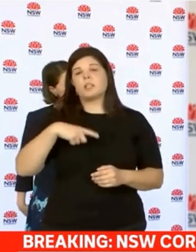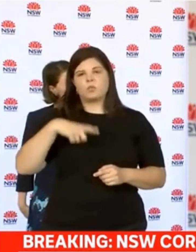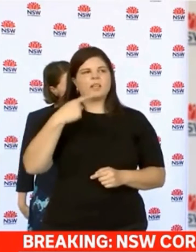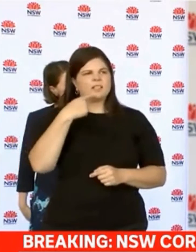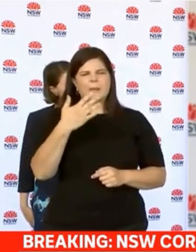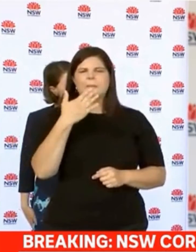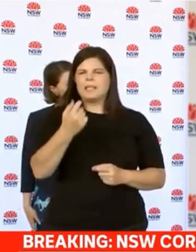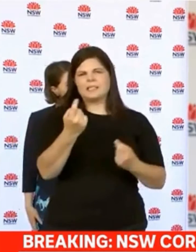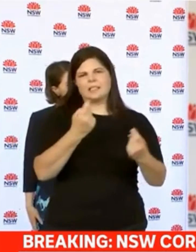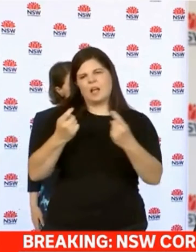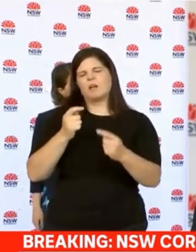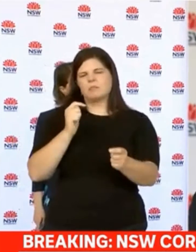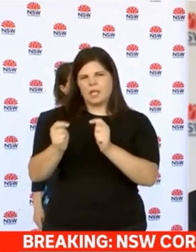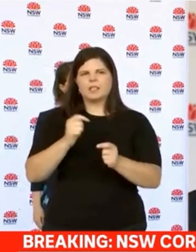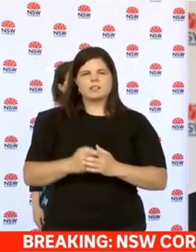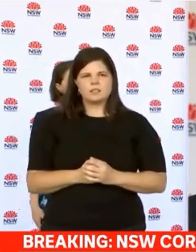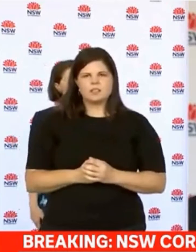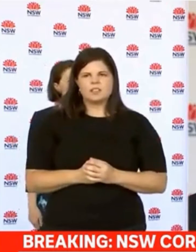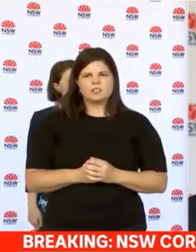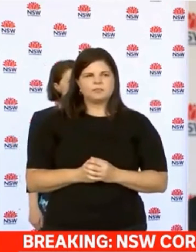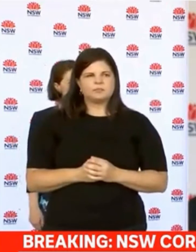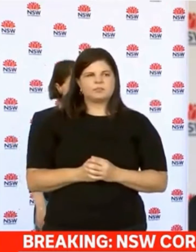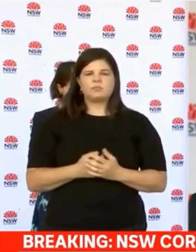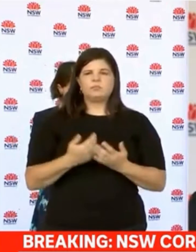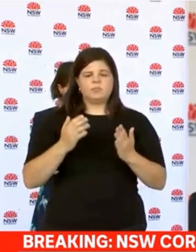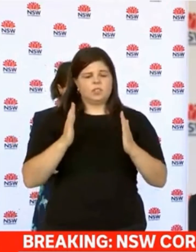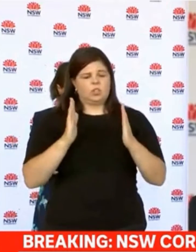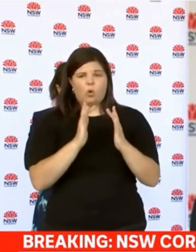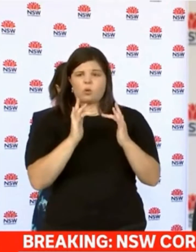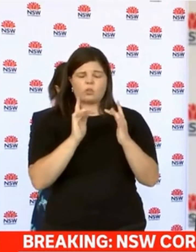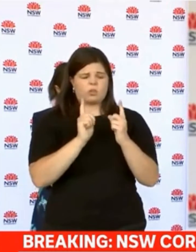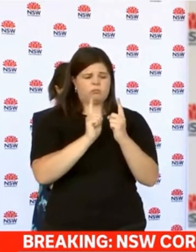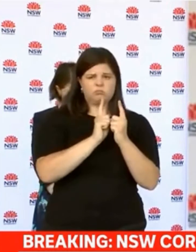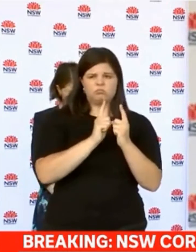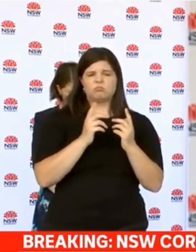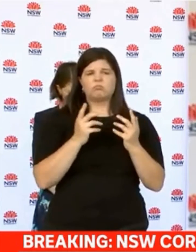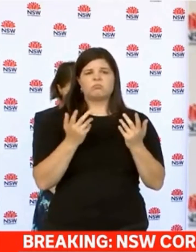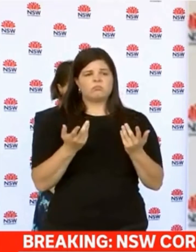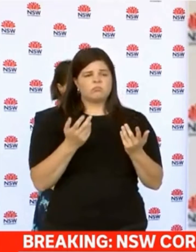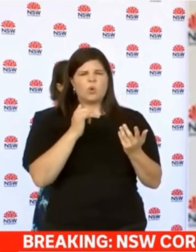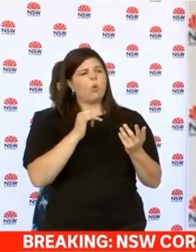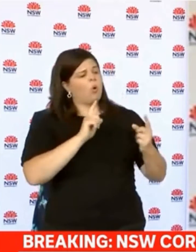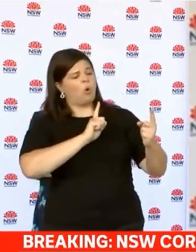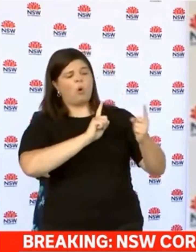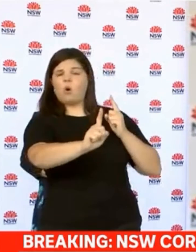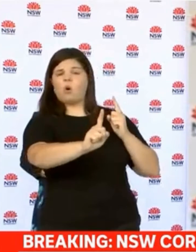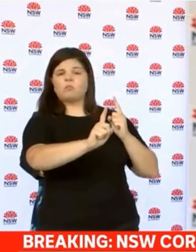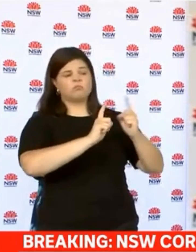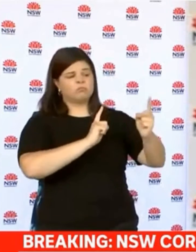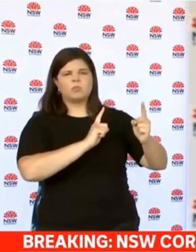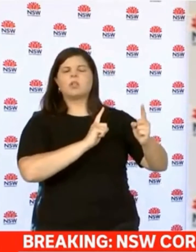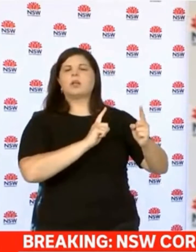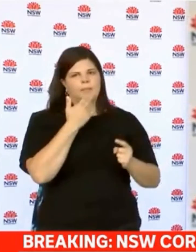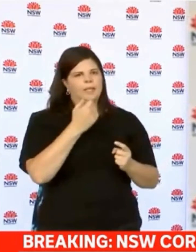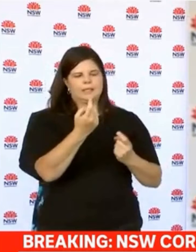is so important for people who are known close contacts or casual contacts were urging you to come and get tested when the public